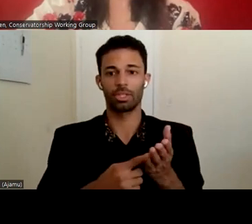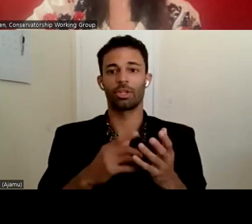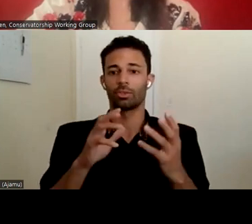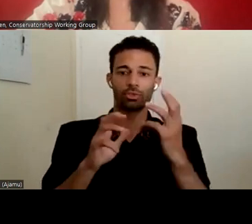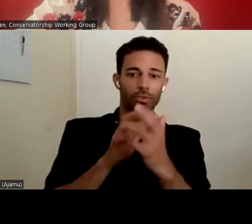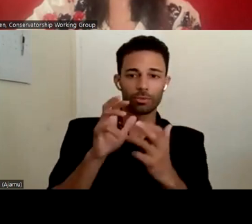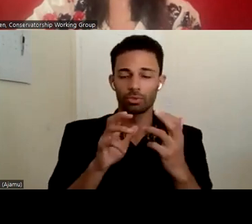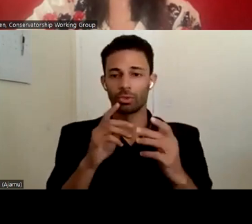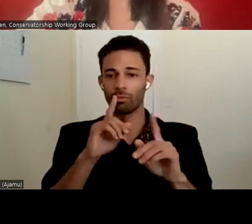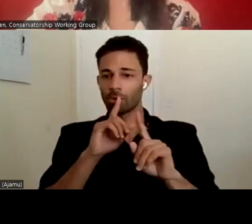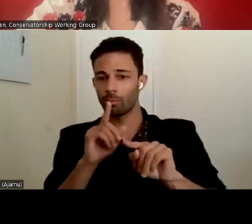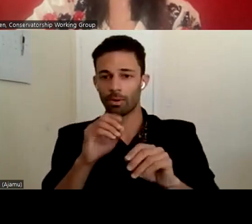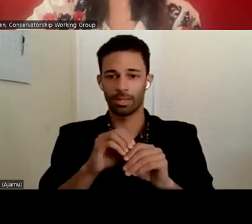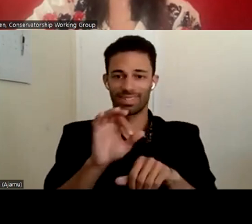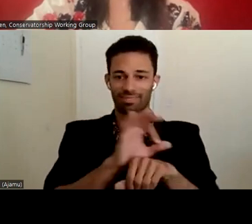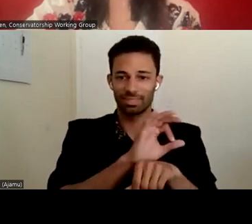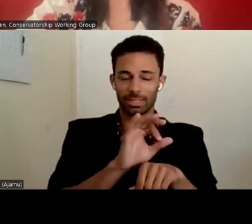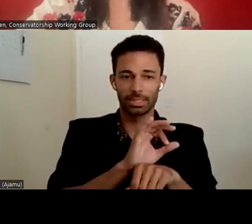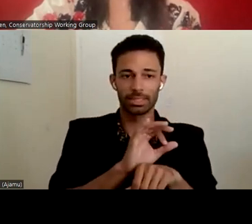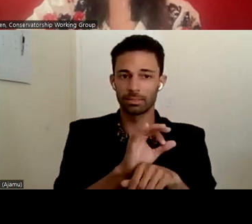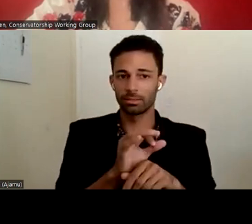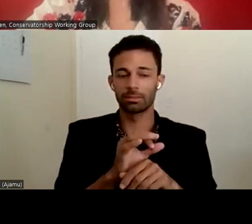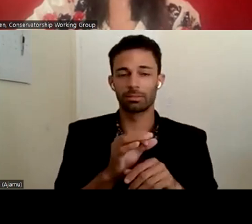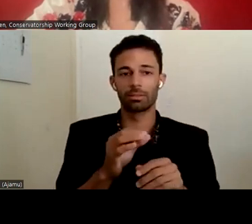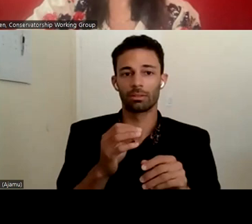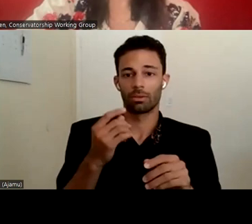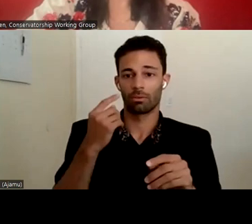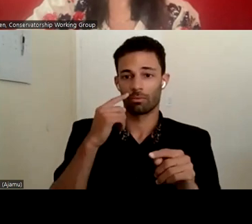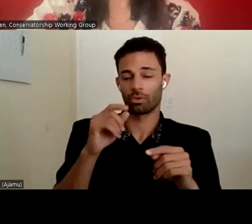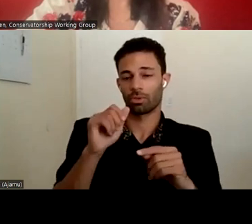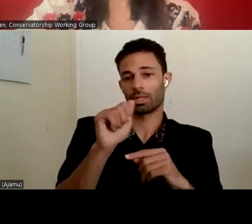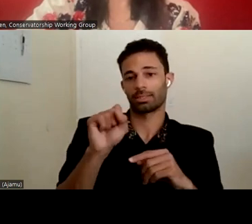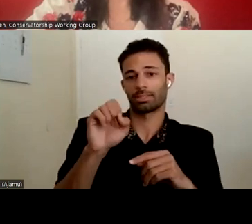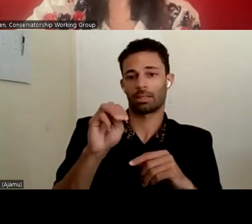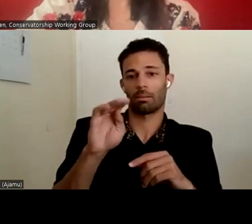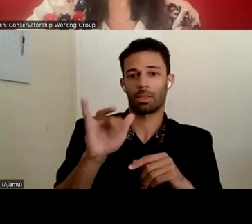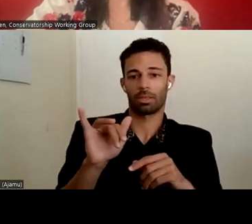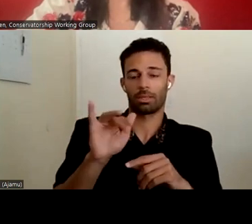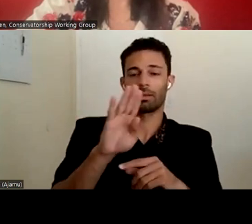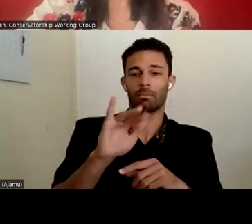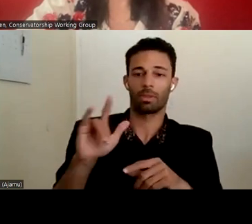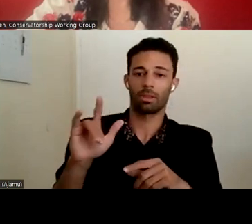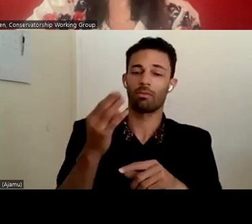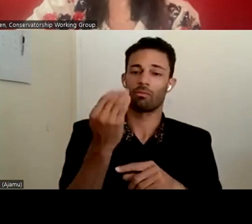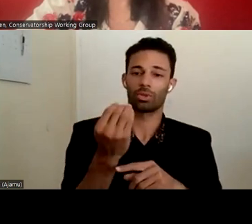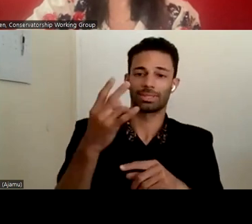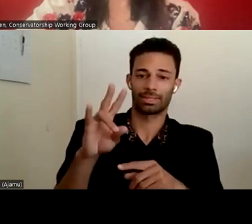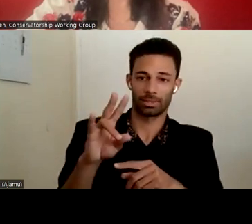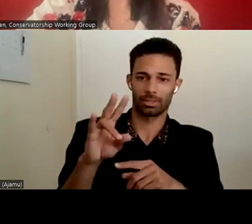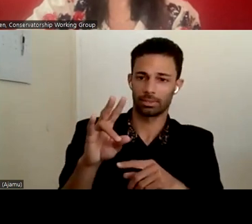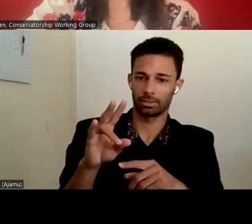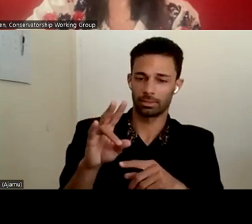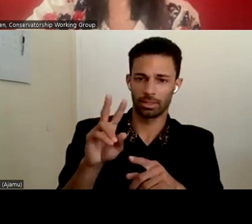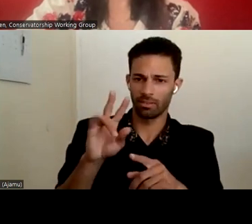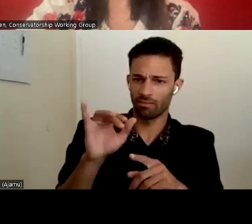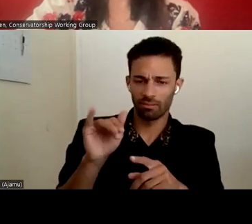reporting in facilities of what's being addressed with Assembly Bill, uh, 1417. Vivian, did you want to speak, um,